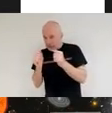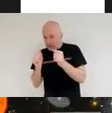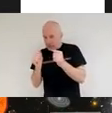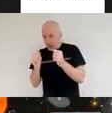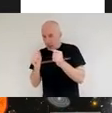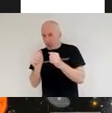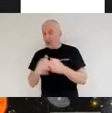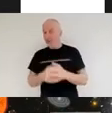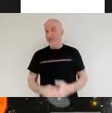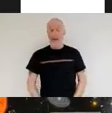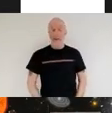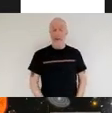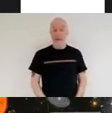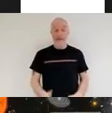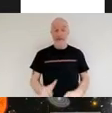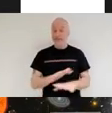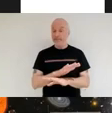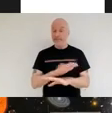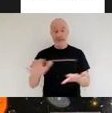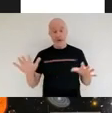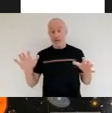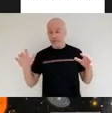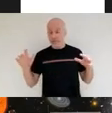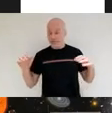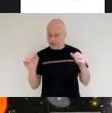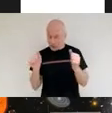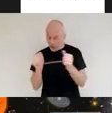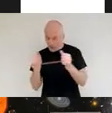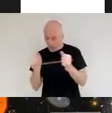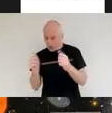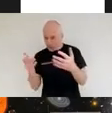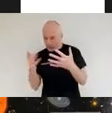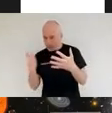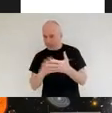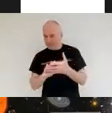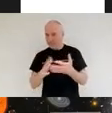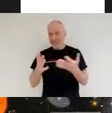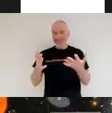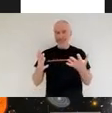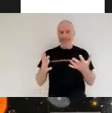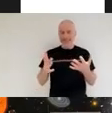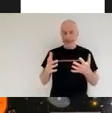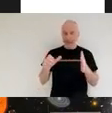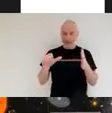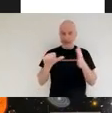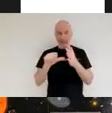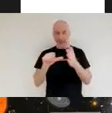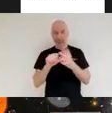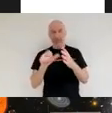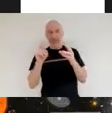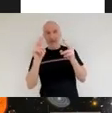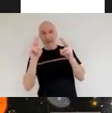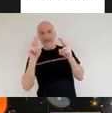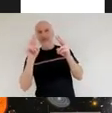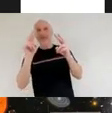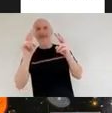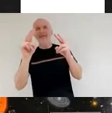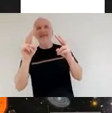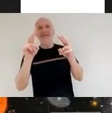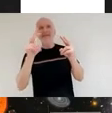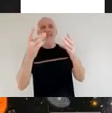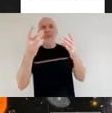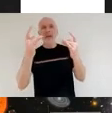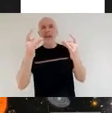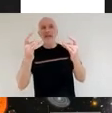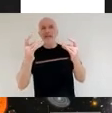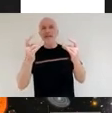didn't do that if you didn't call it down then it would be analogous to trying to look out at the stars while surrounded